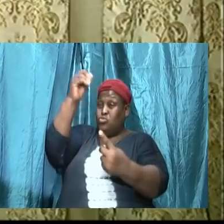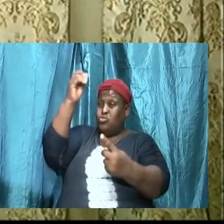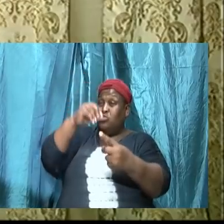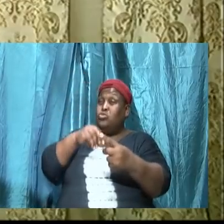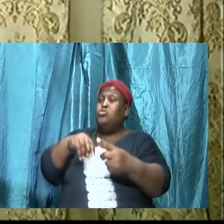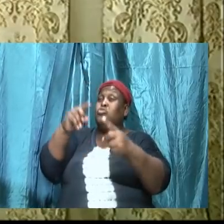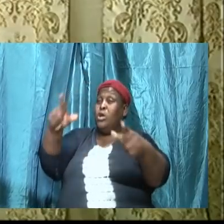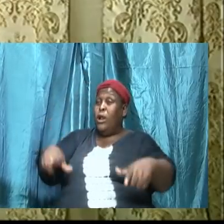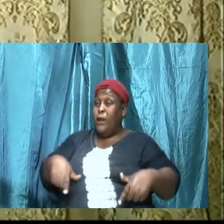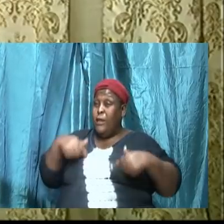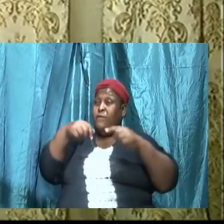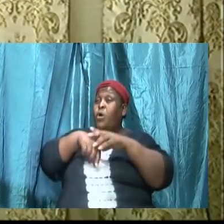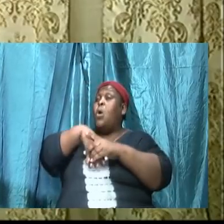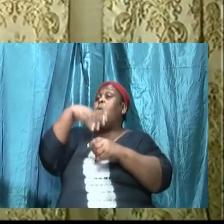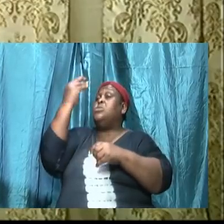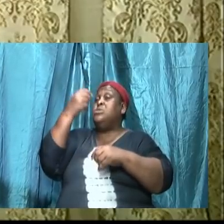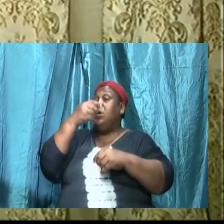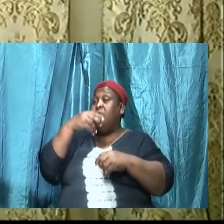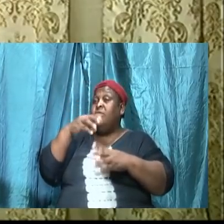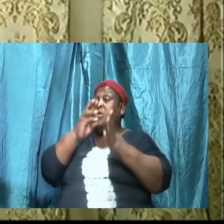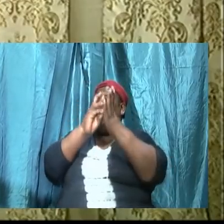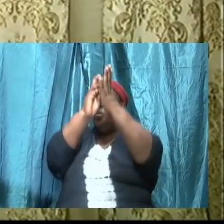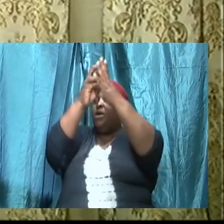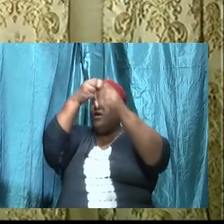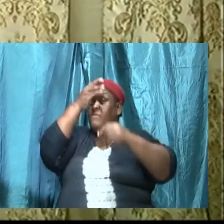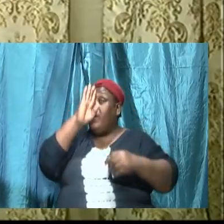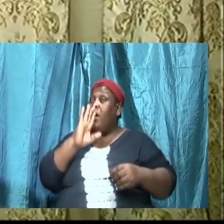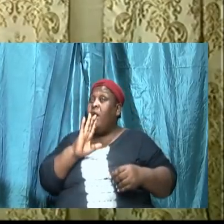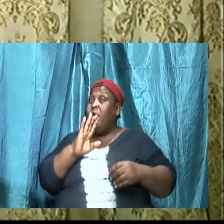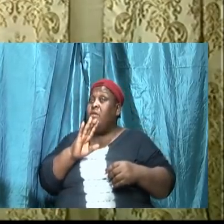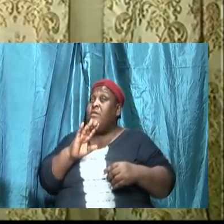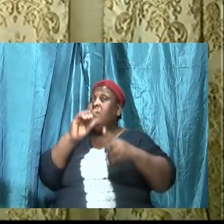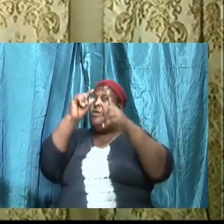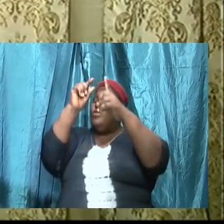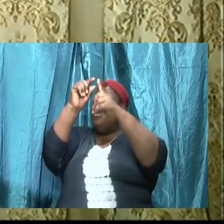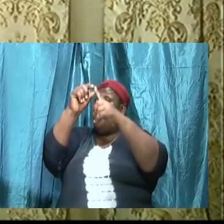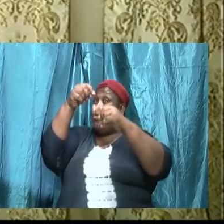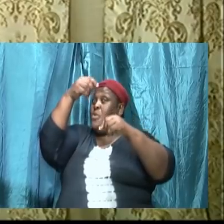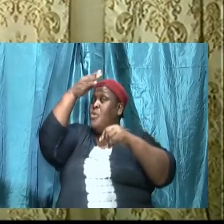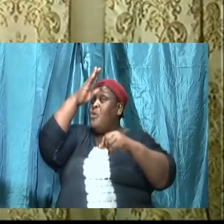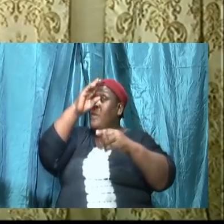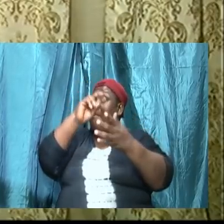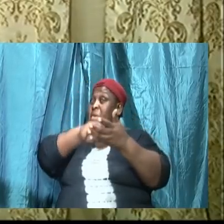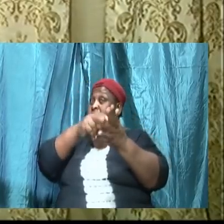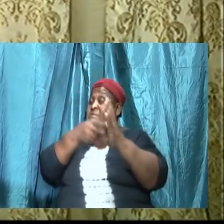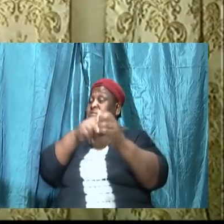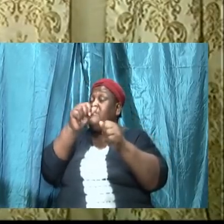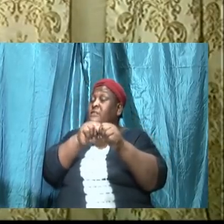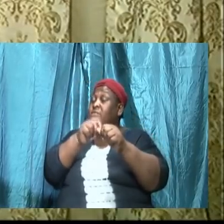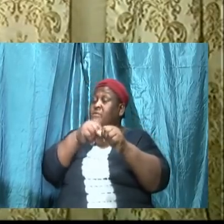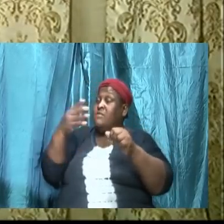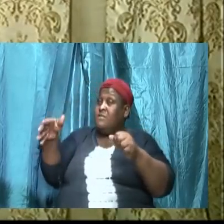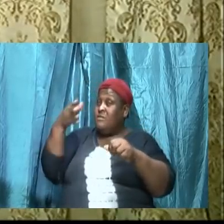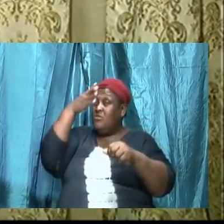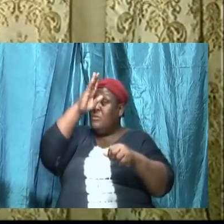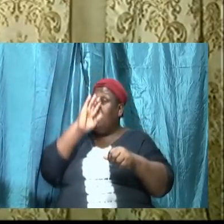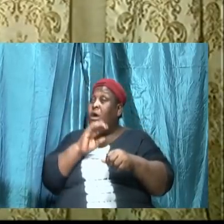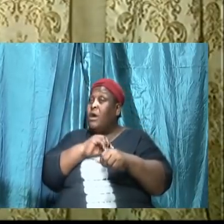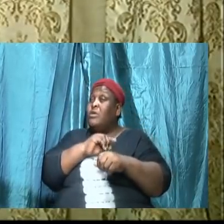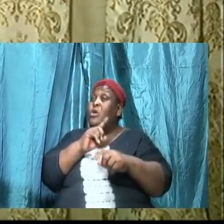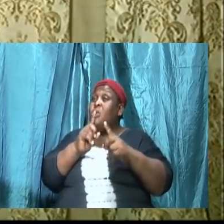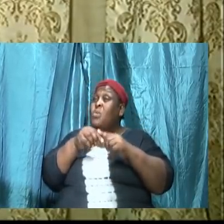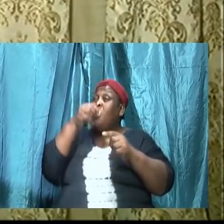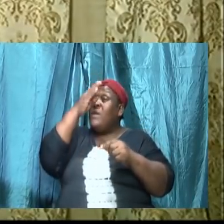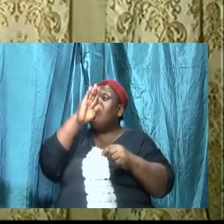The word is everything. The word means everything to Almighty God. When he gives his word, he